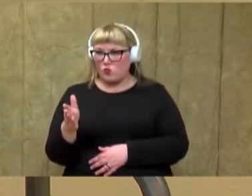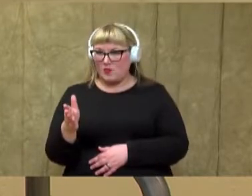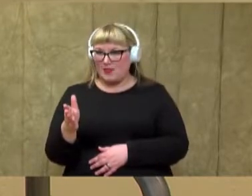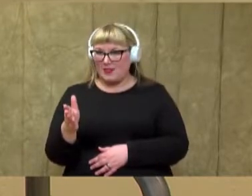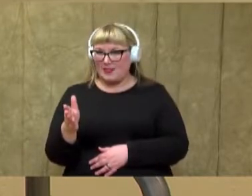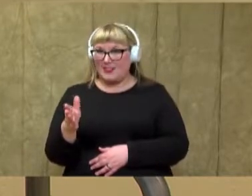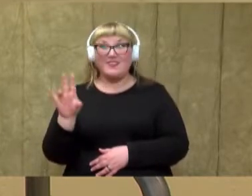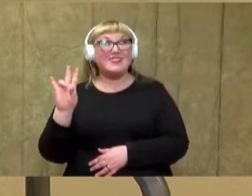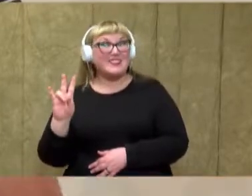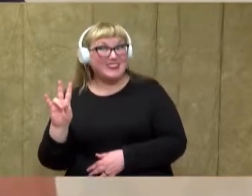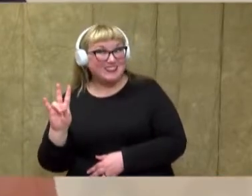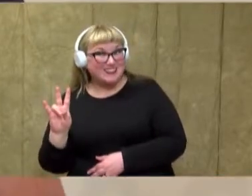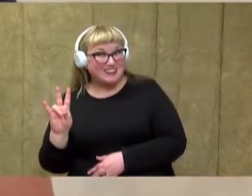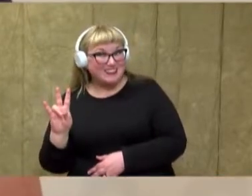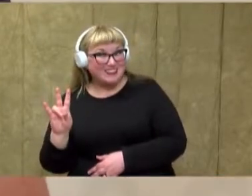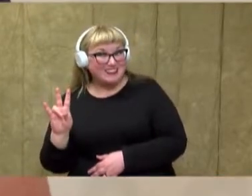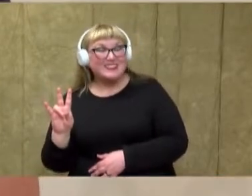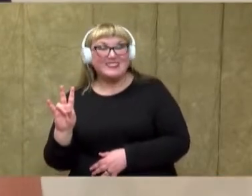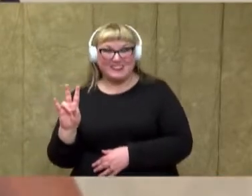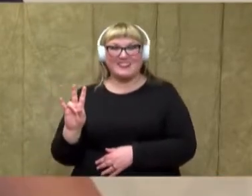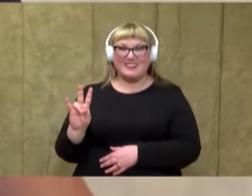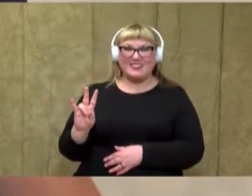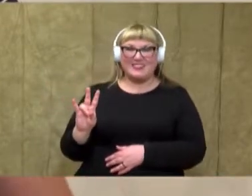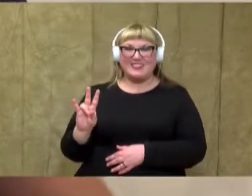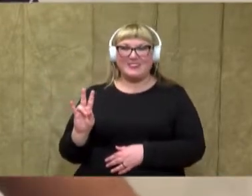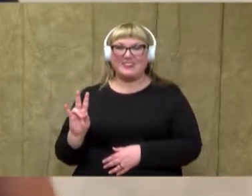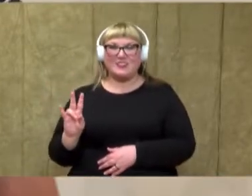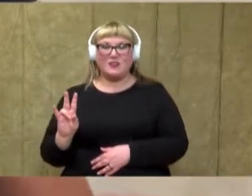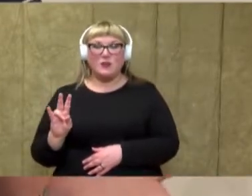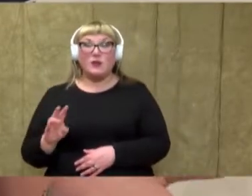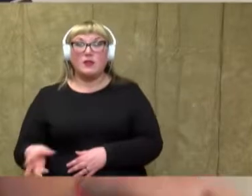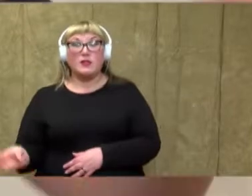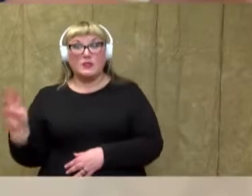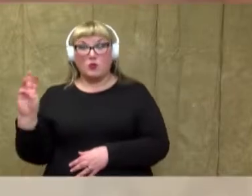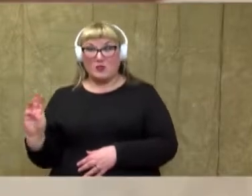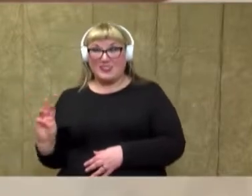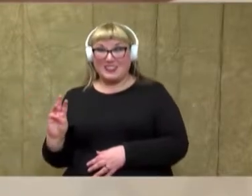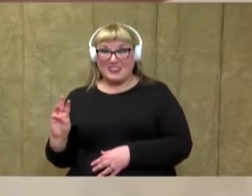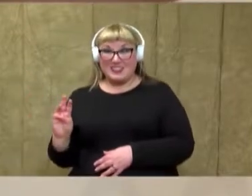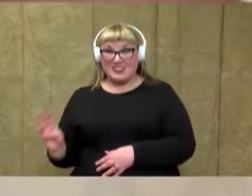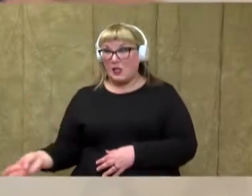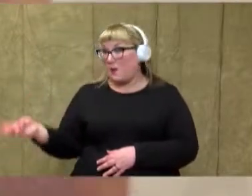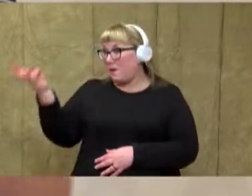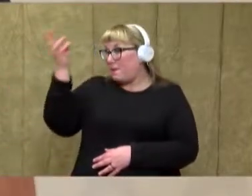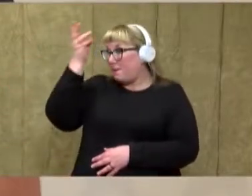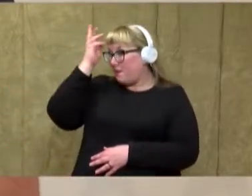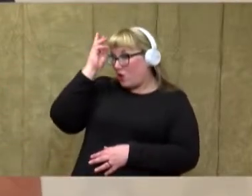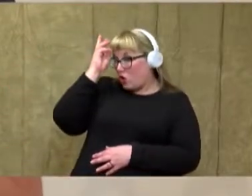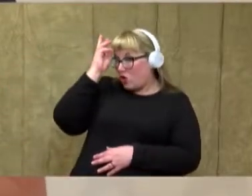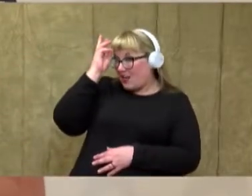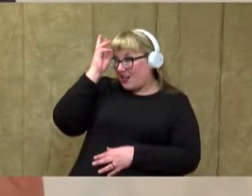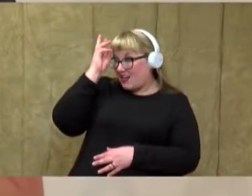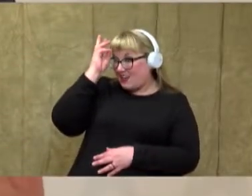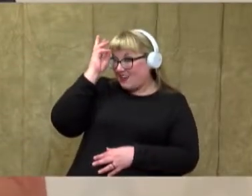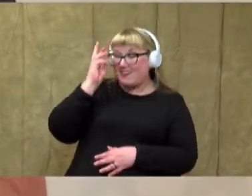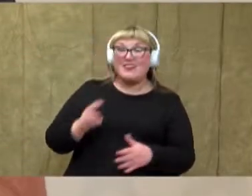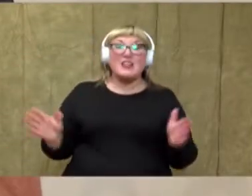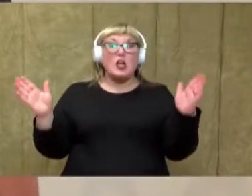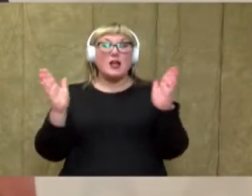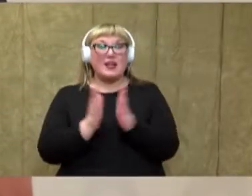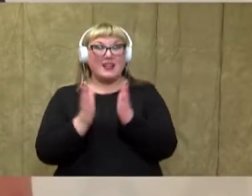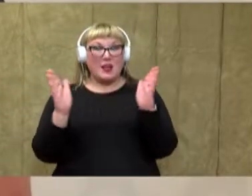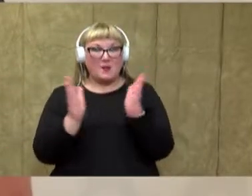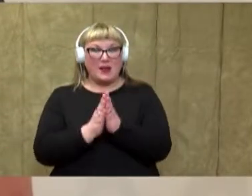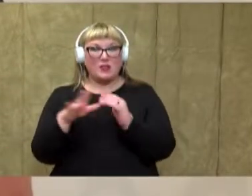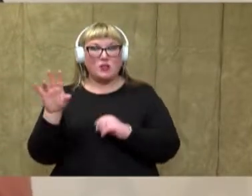If you said seven you are right. So let's pick up six put it in our head and start clapping as